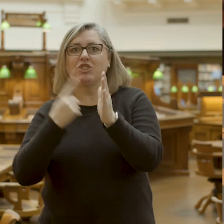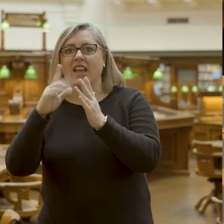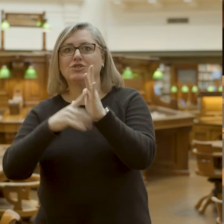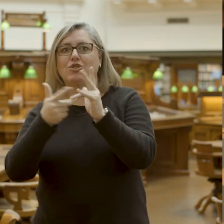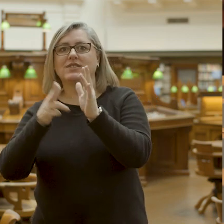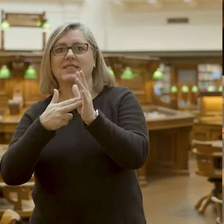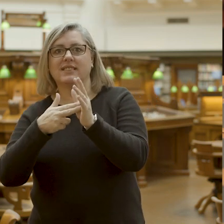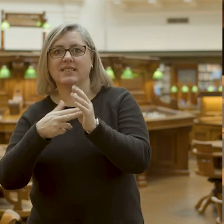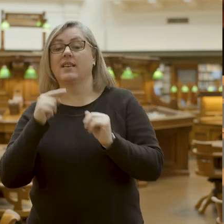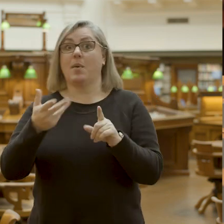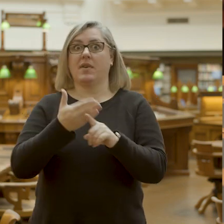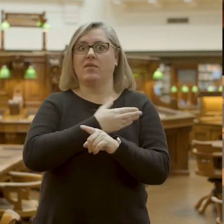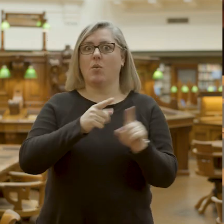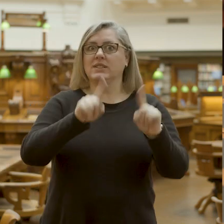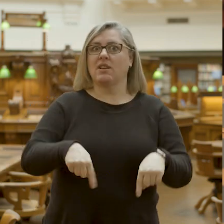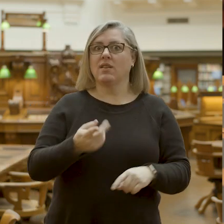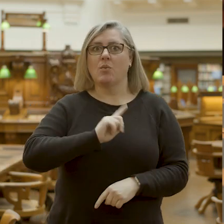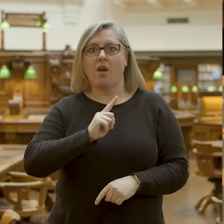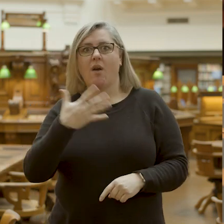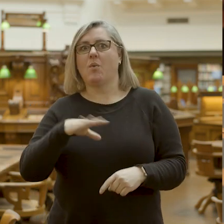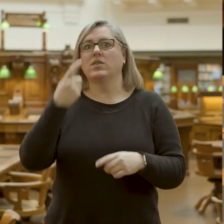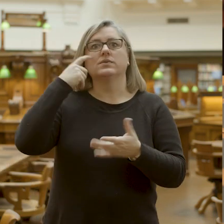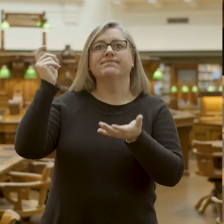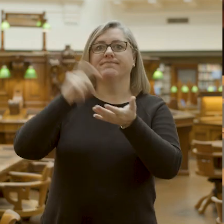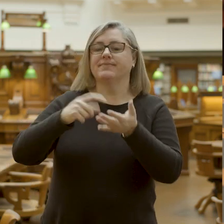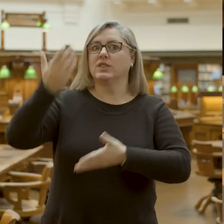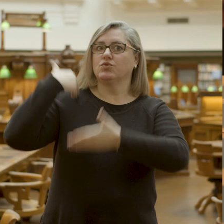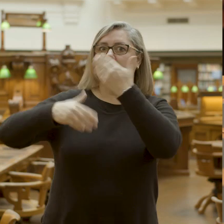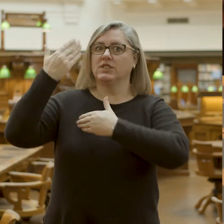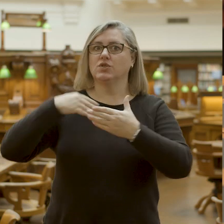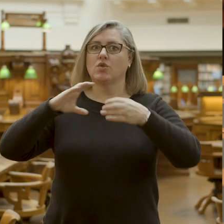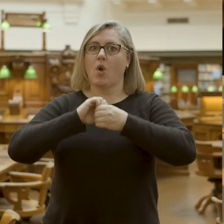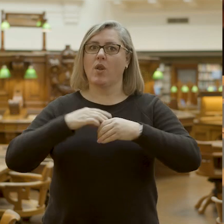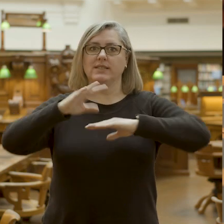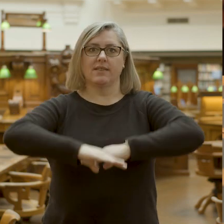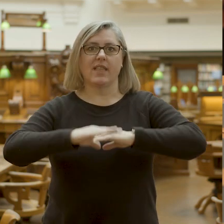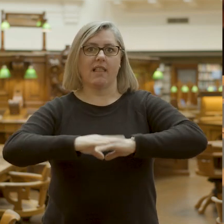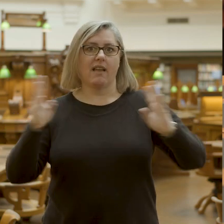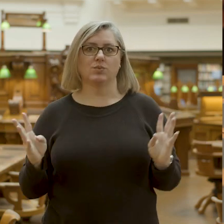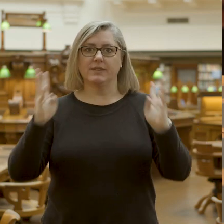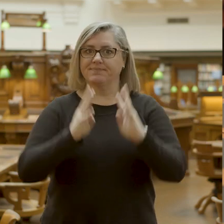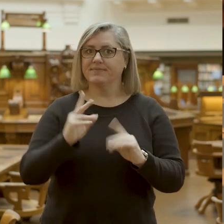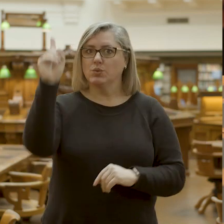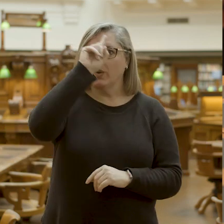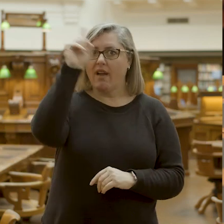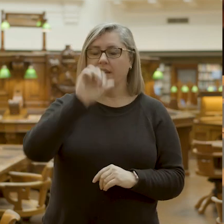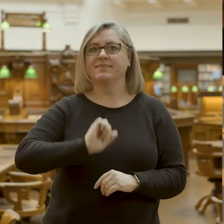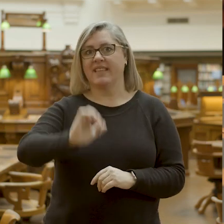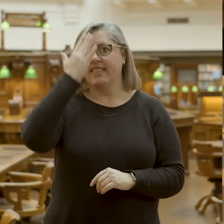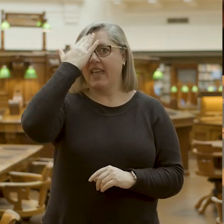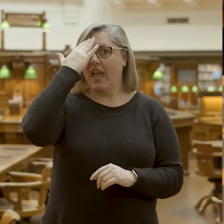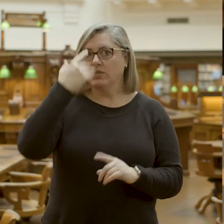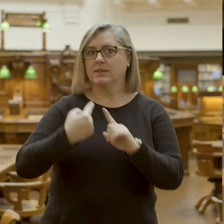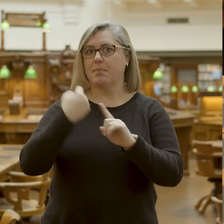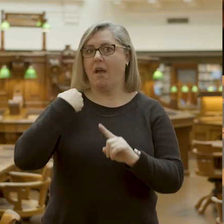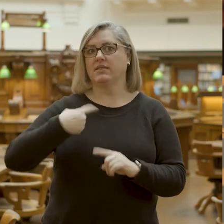Before we begin, I'd just like to acknowledge the traditional owners of the land that we're on today, as well as their elders past